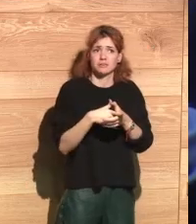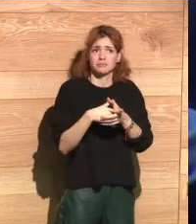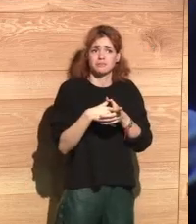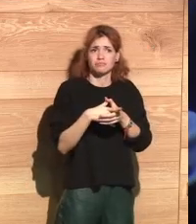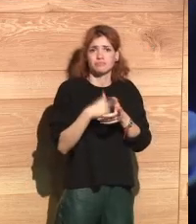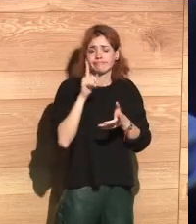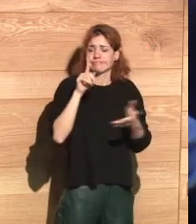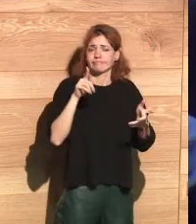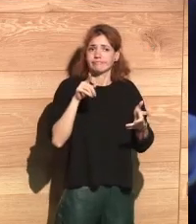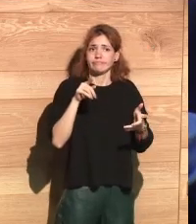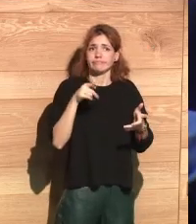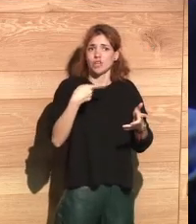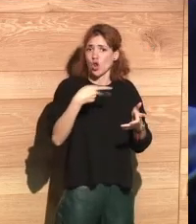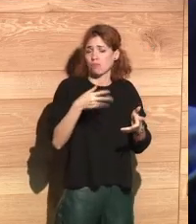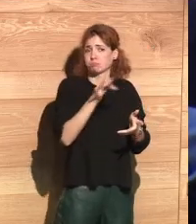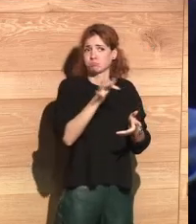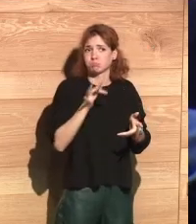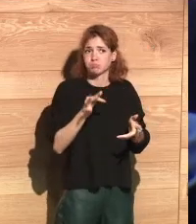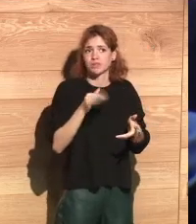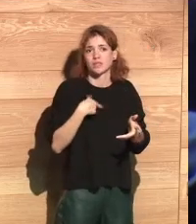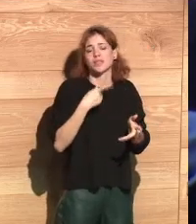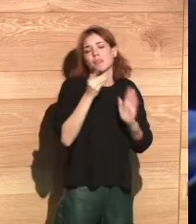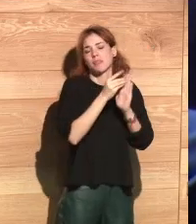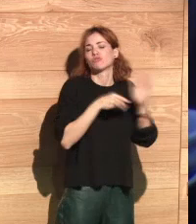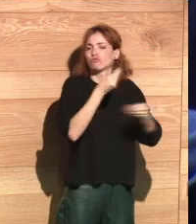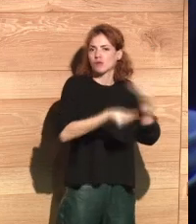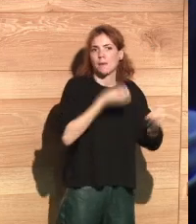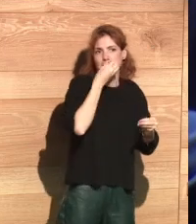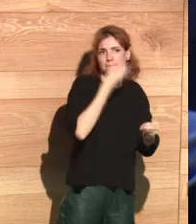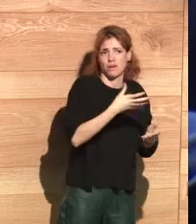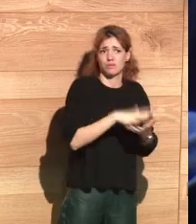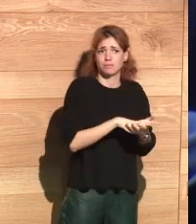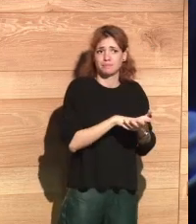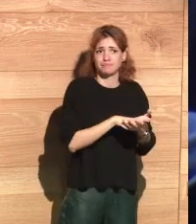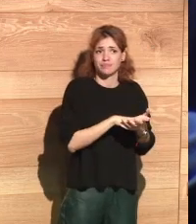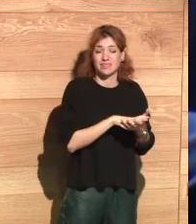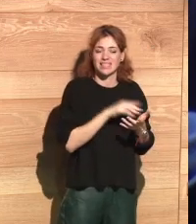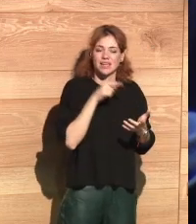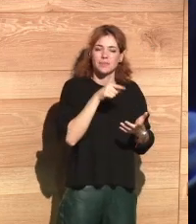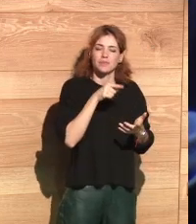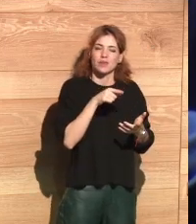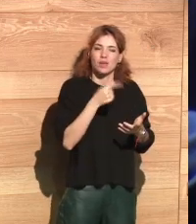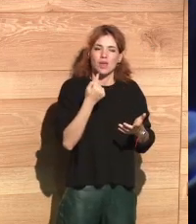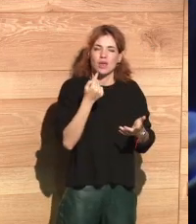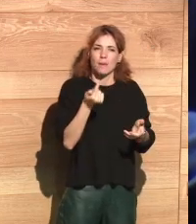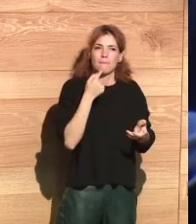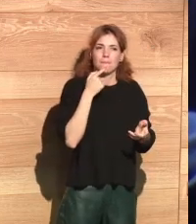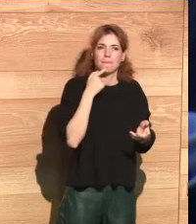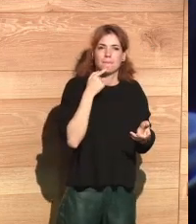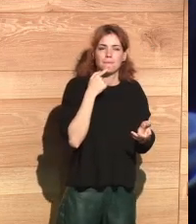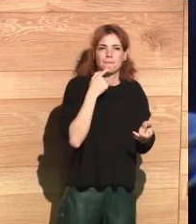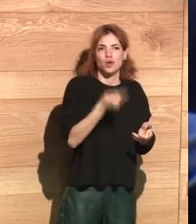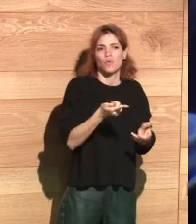efficient, that is greener, that is better in the use they make of, we make of data.